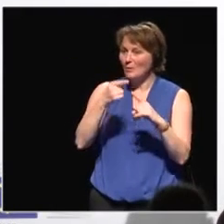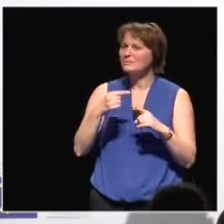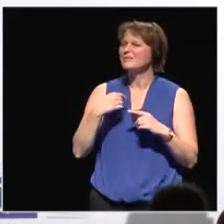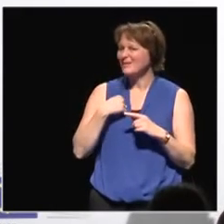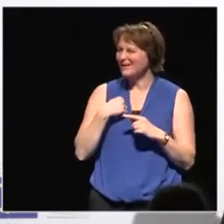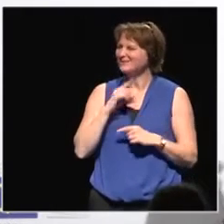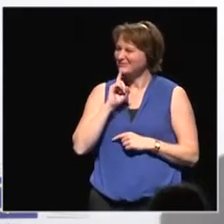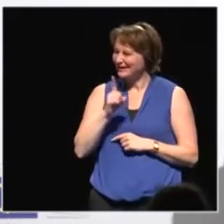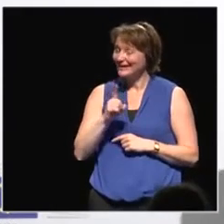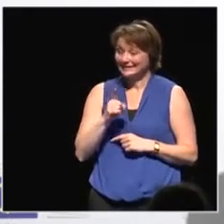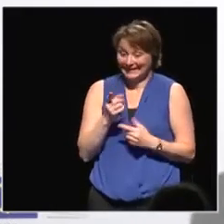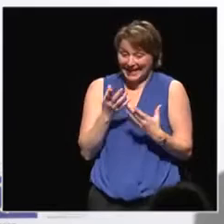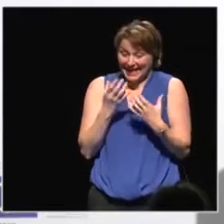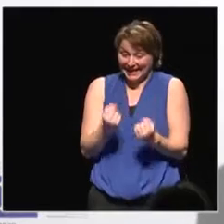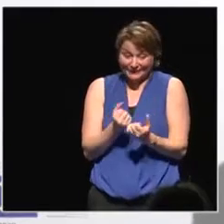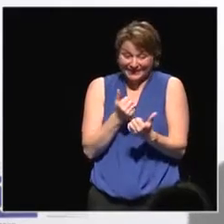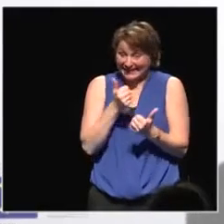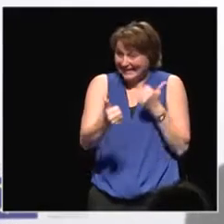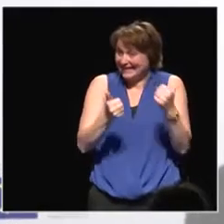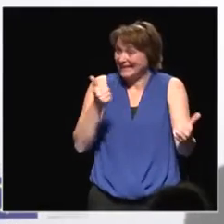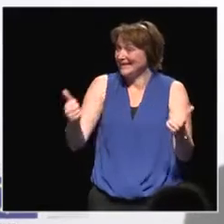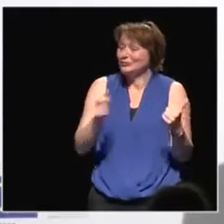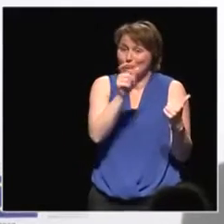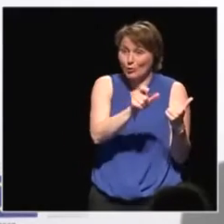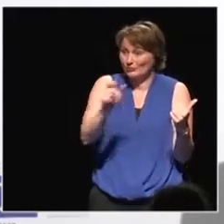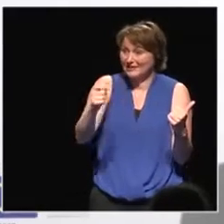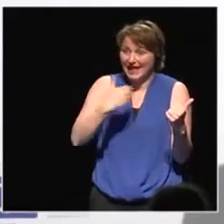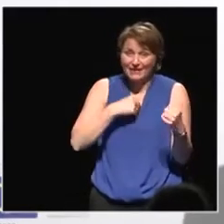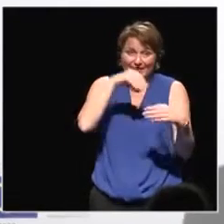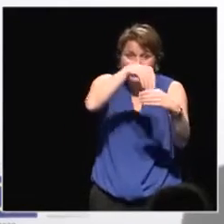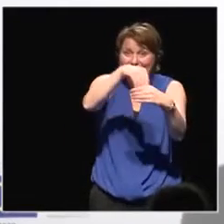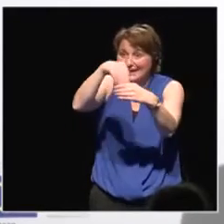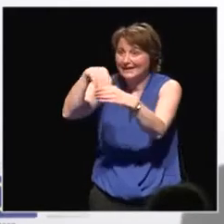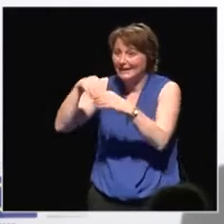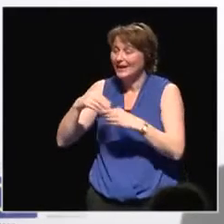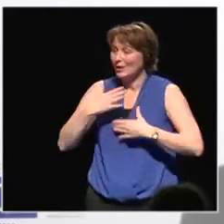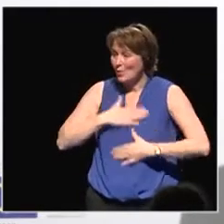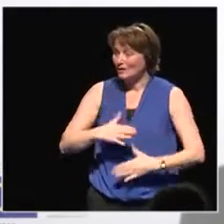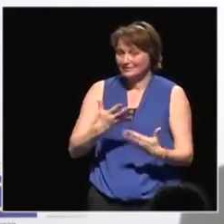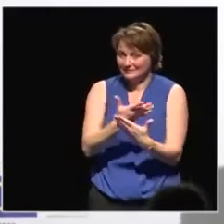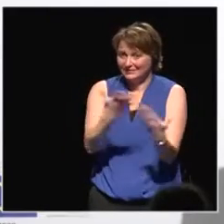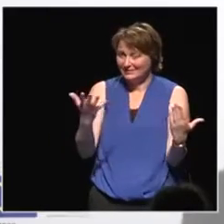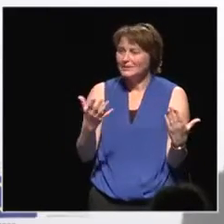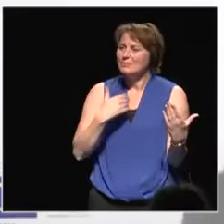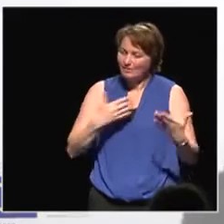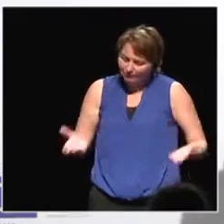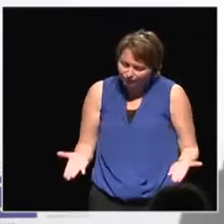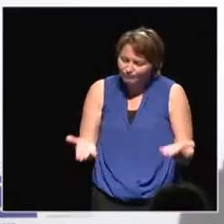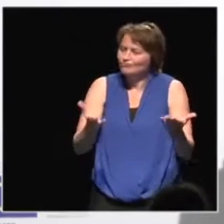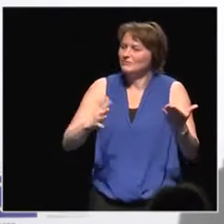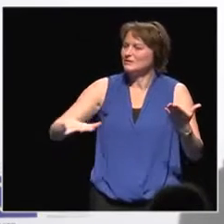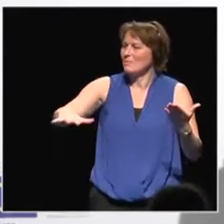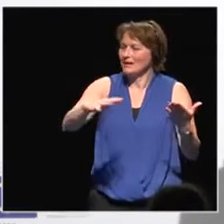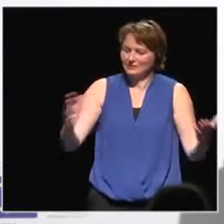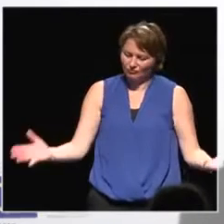that it is there and every individual people has that interest on there, but we need to give the space for them